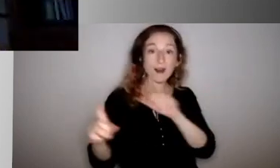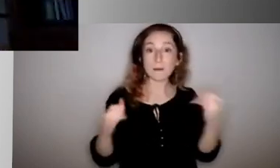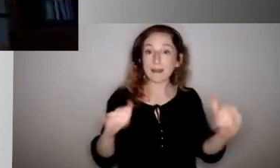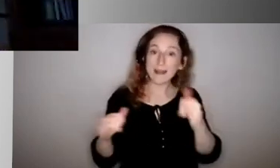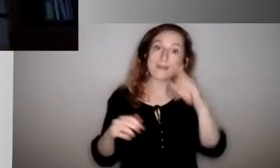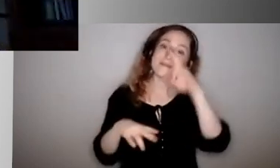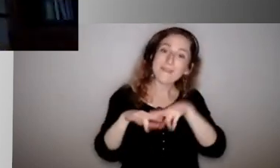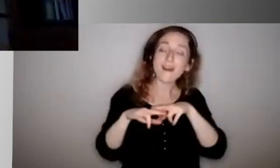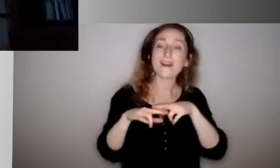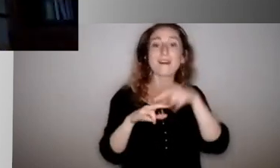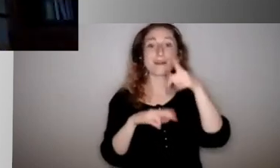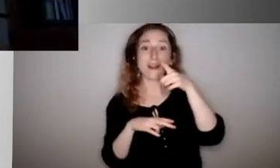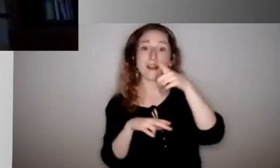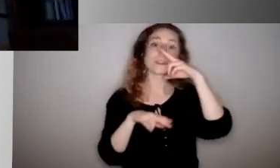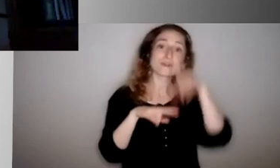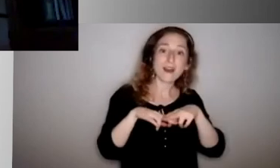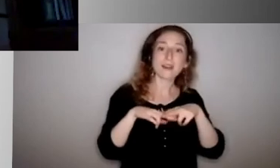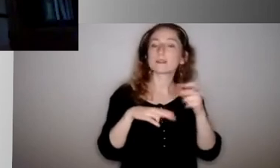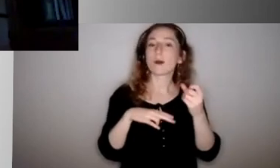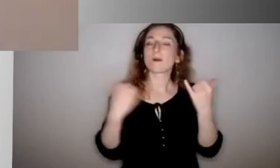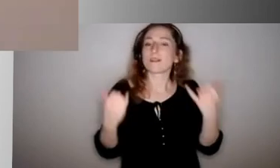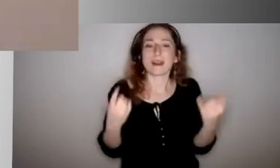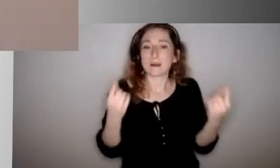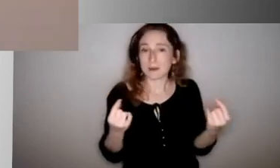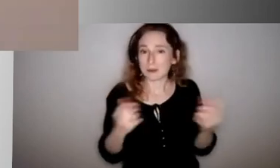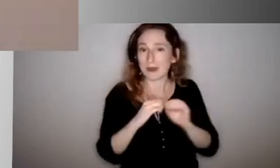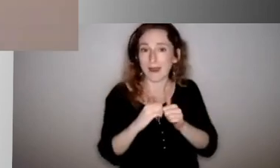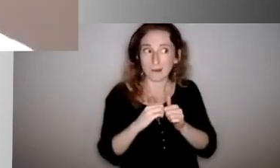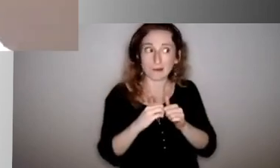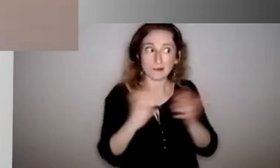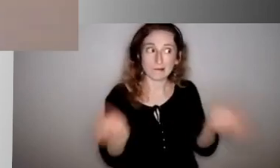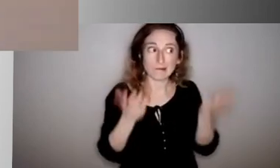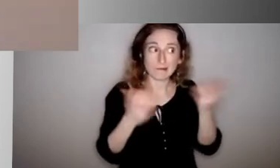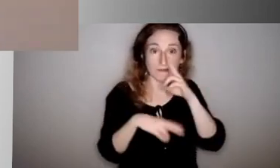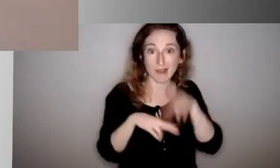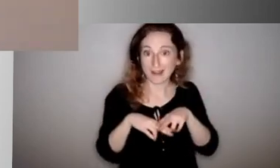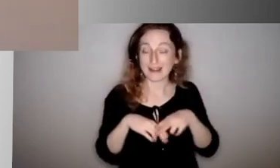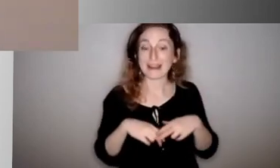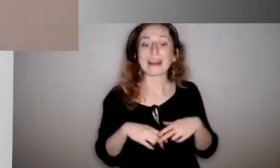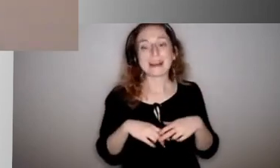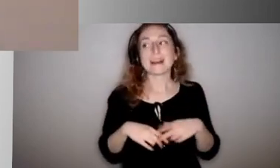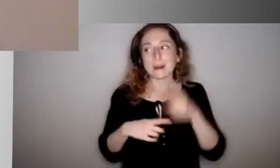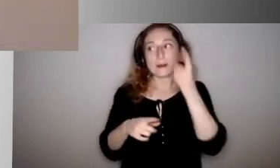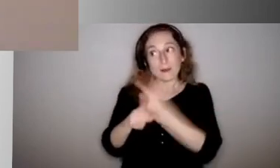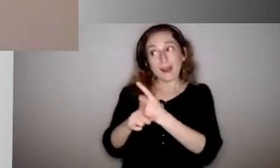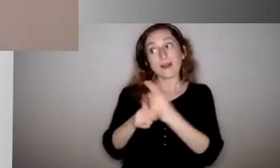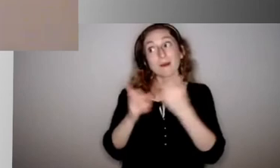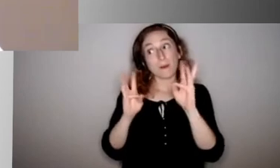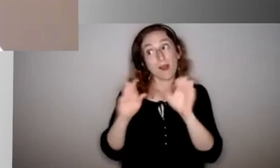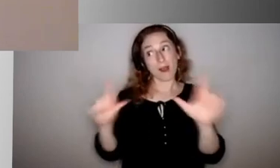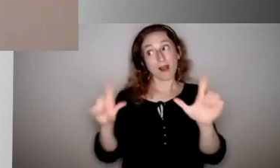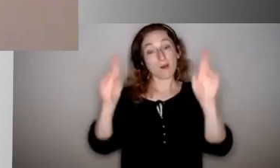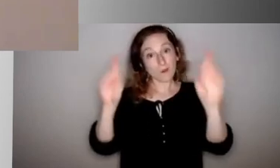classroom, despite all this going on right now? Well, that's exactly it. Like I said, as long as we can be outside, we're going outside for